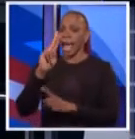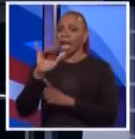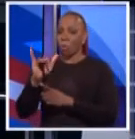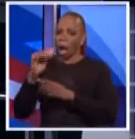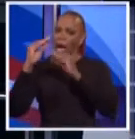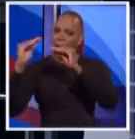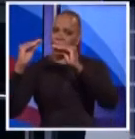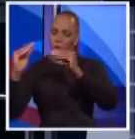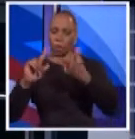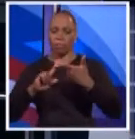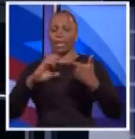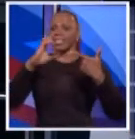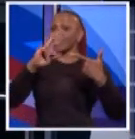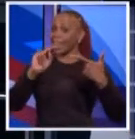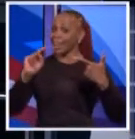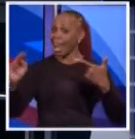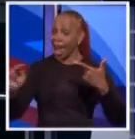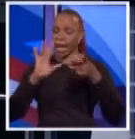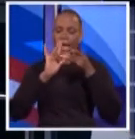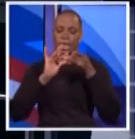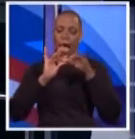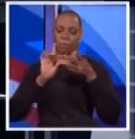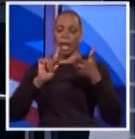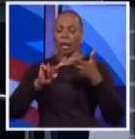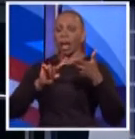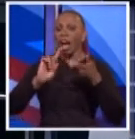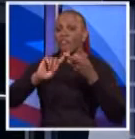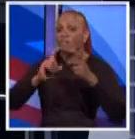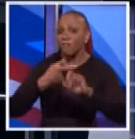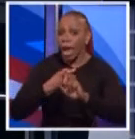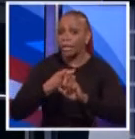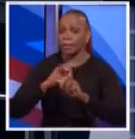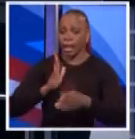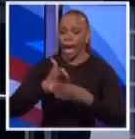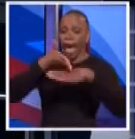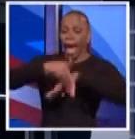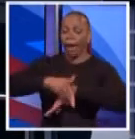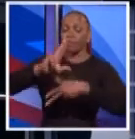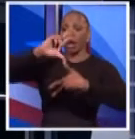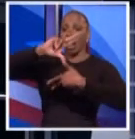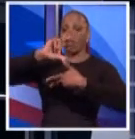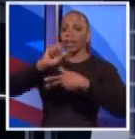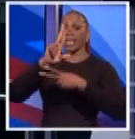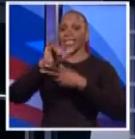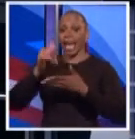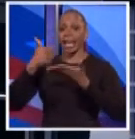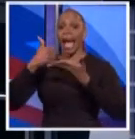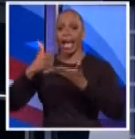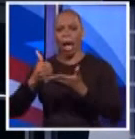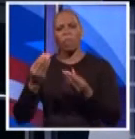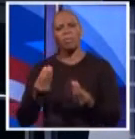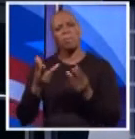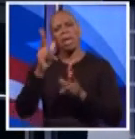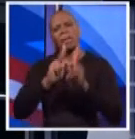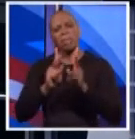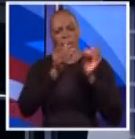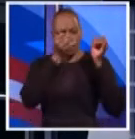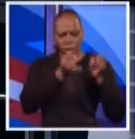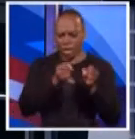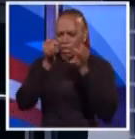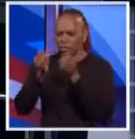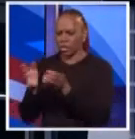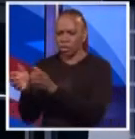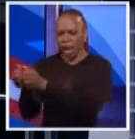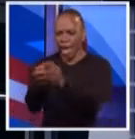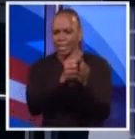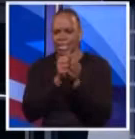on CNN as commentator. I helped friends after Sandy. Many people did many important things, individually, collectively, those in government,